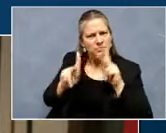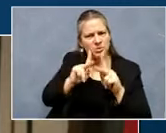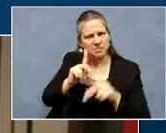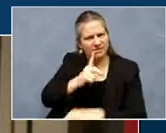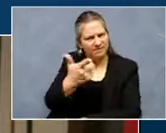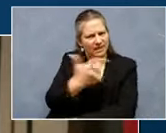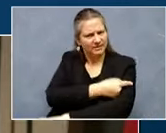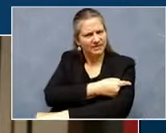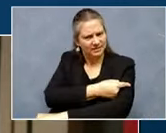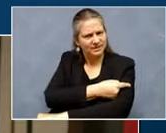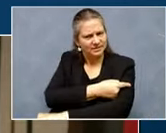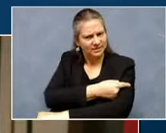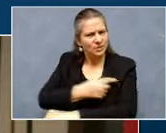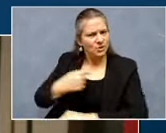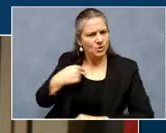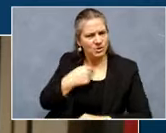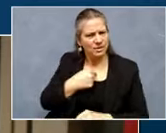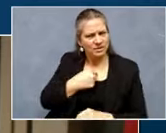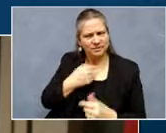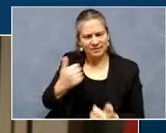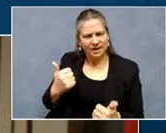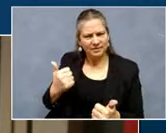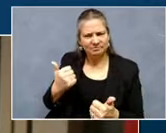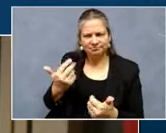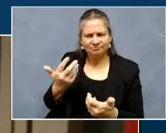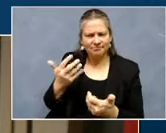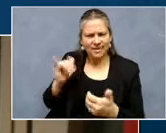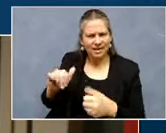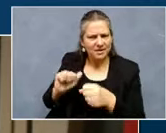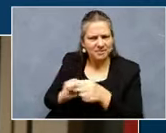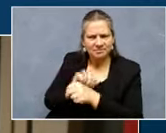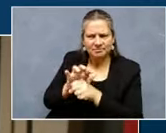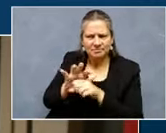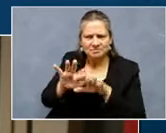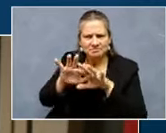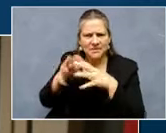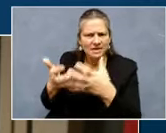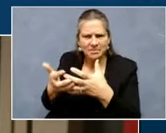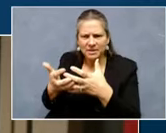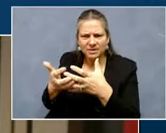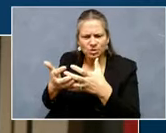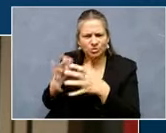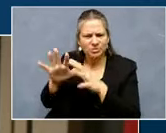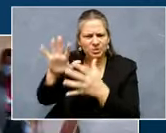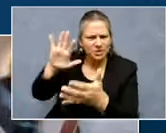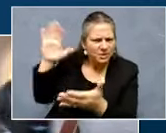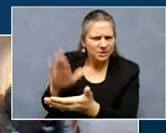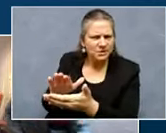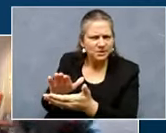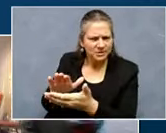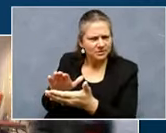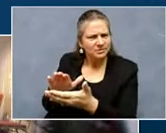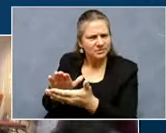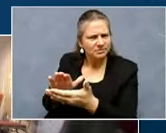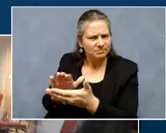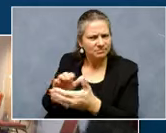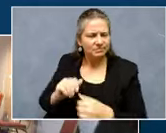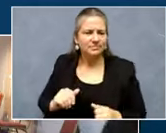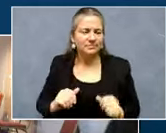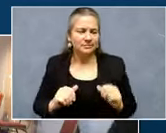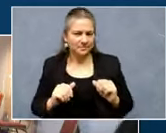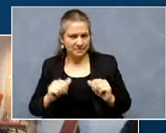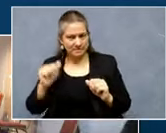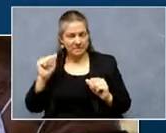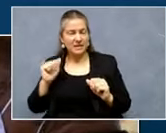get this pandemic that we're in, uh, eradicated, at least get it down to where we can handle it. The Christian faith is a thinking